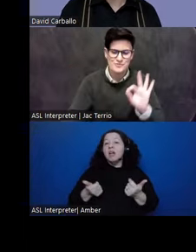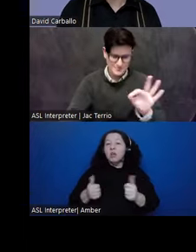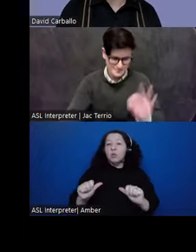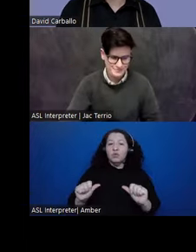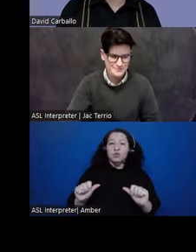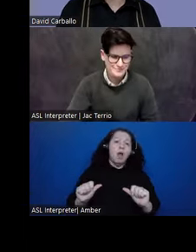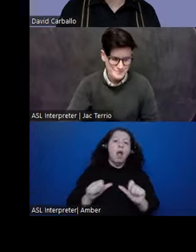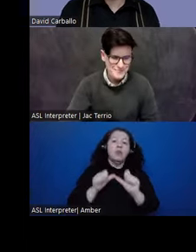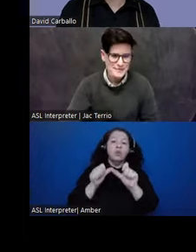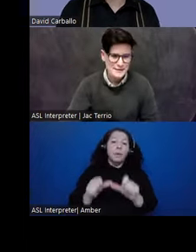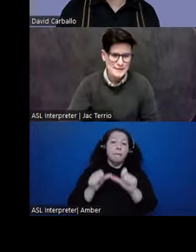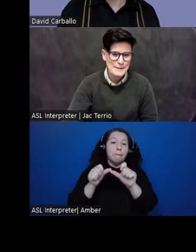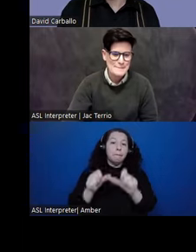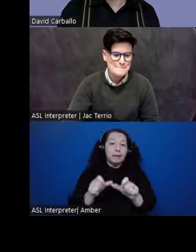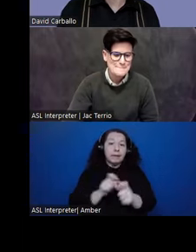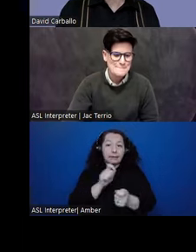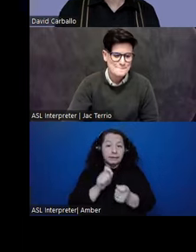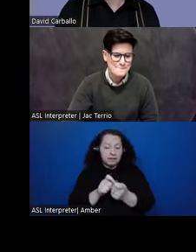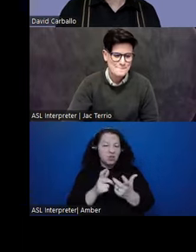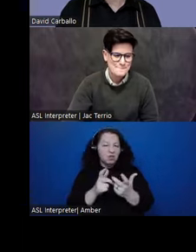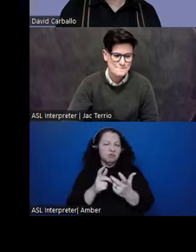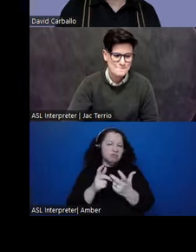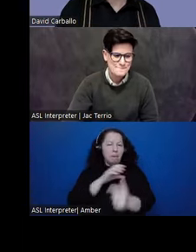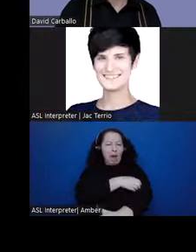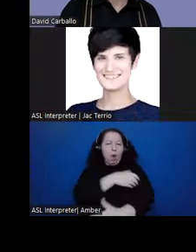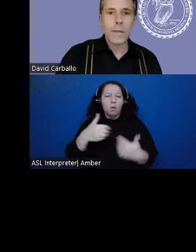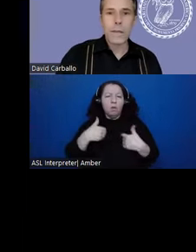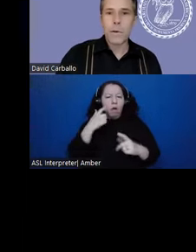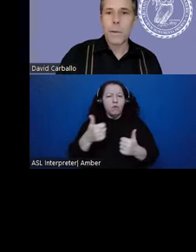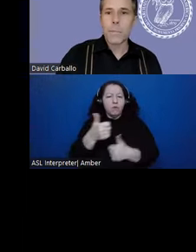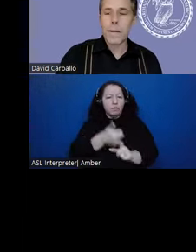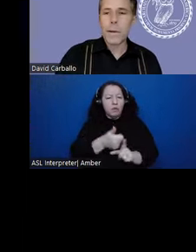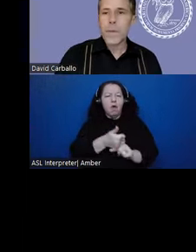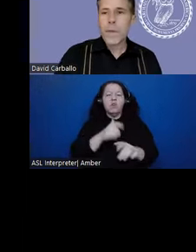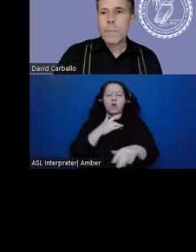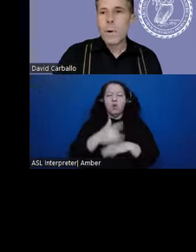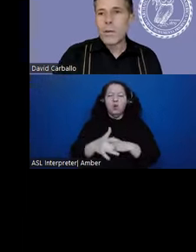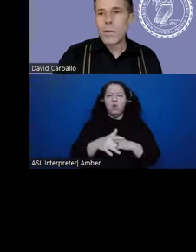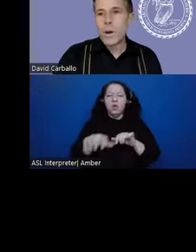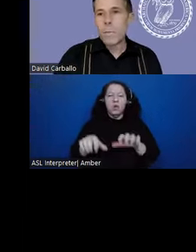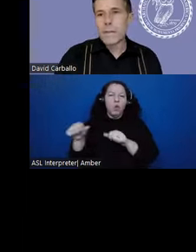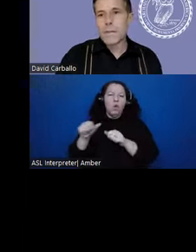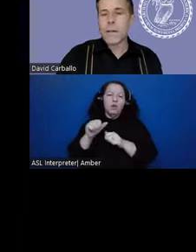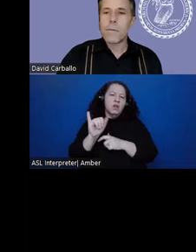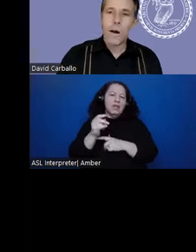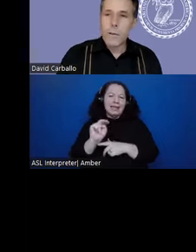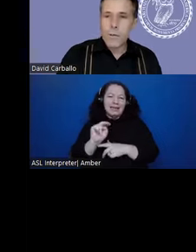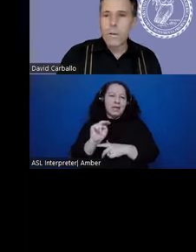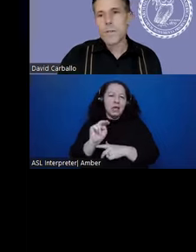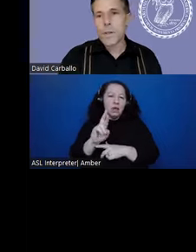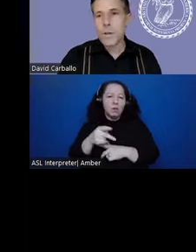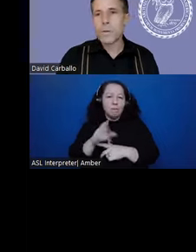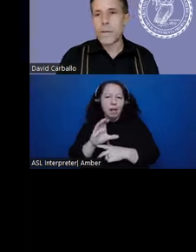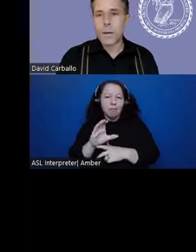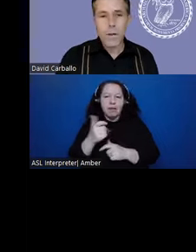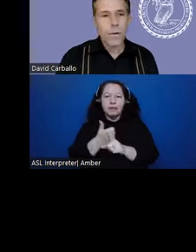maintain certain autonomy that they had as an early colonial Indian Republic. But we do know, based on other